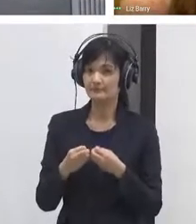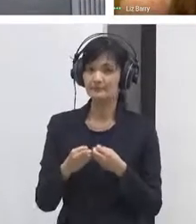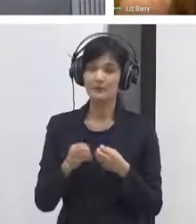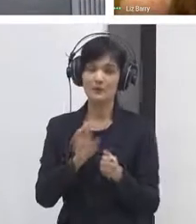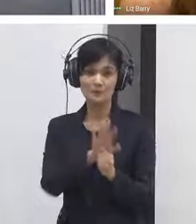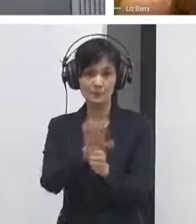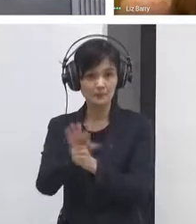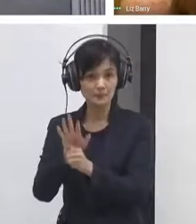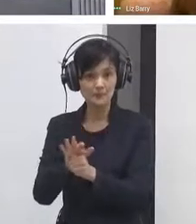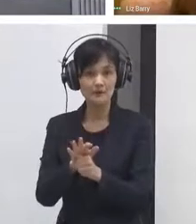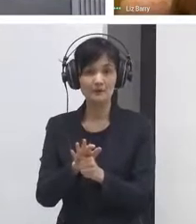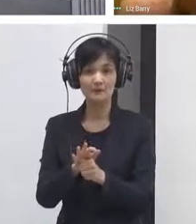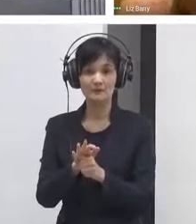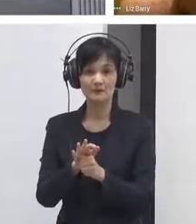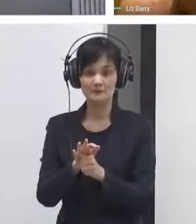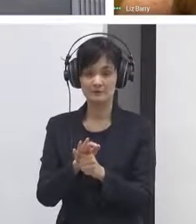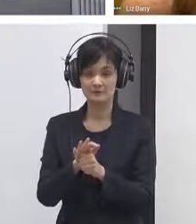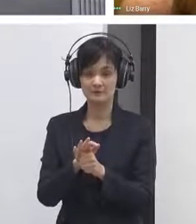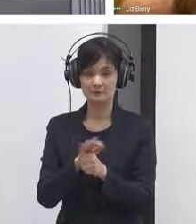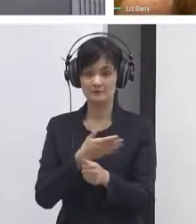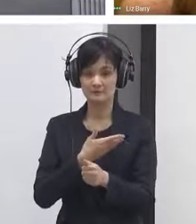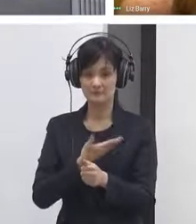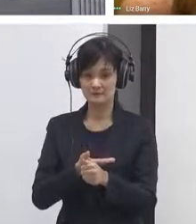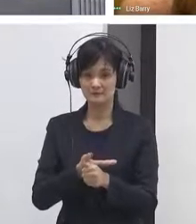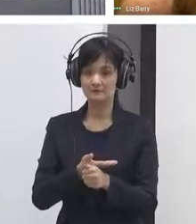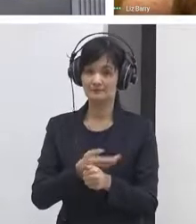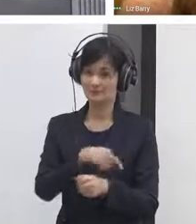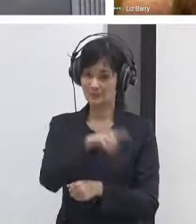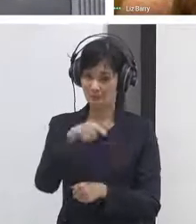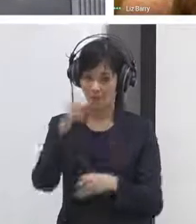communicate about climate change